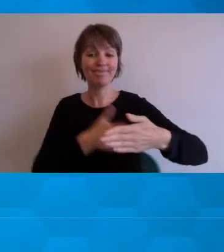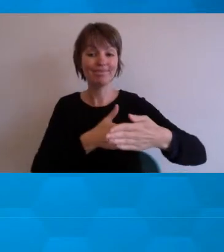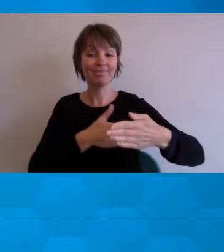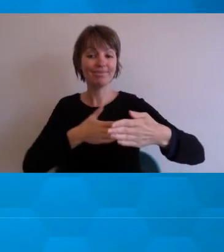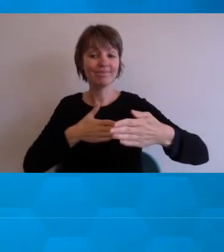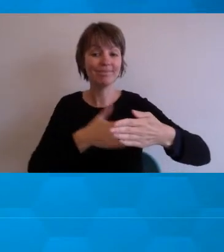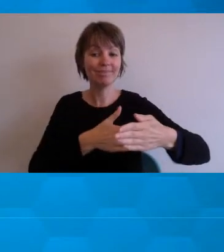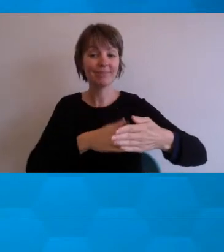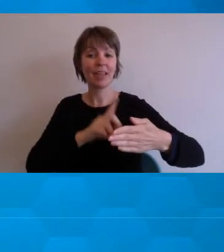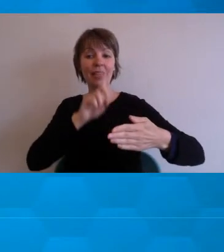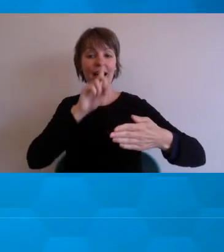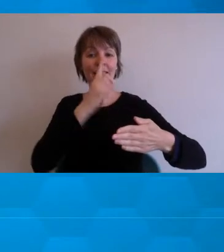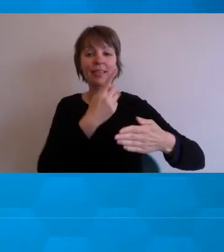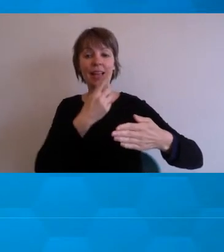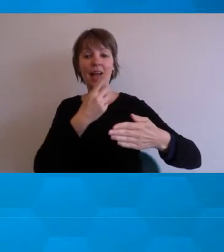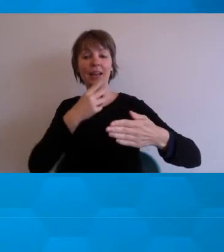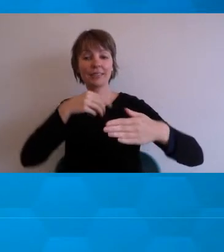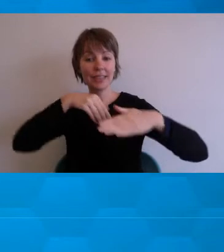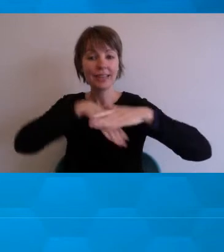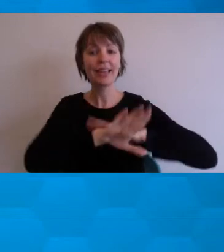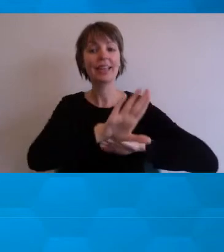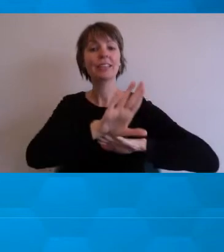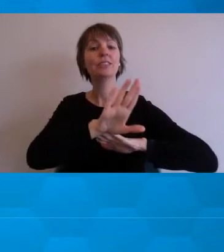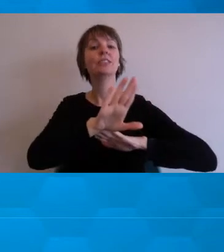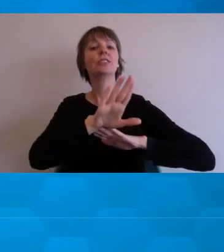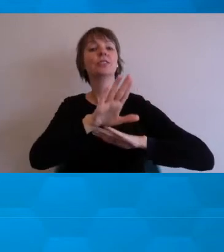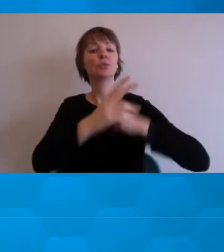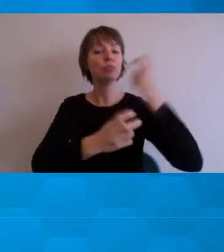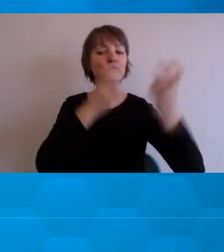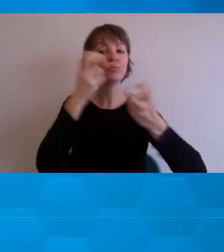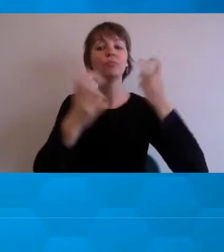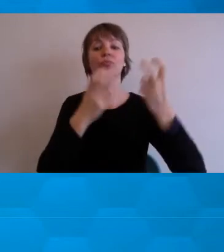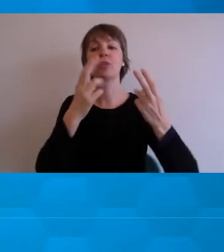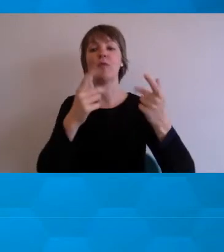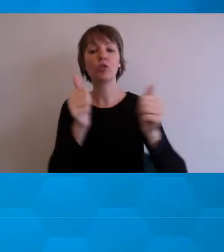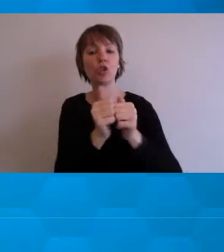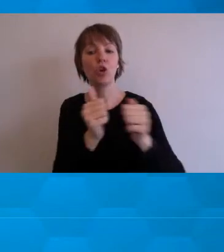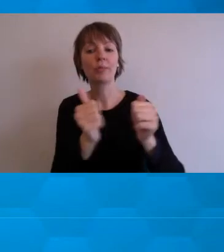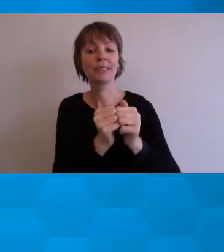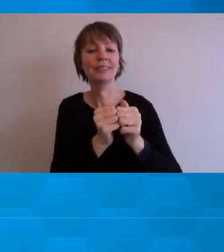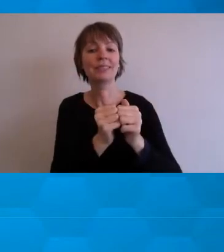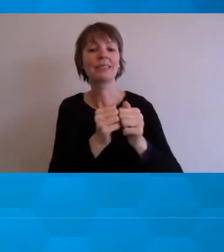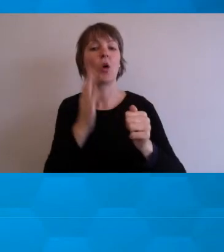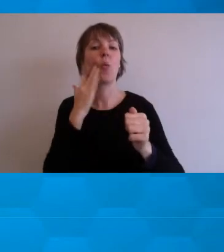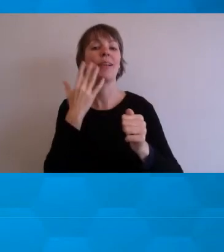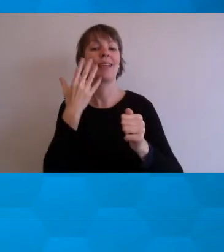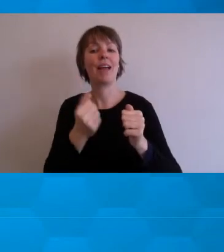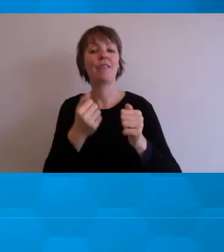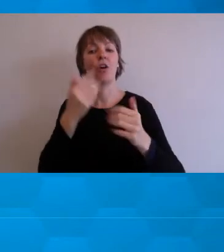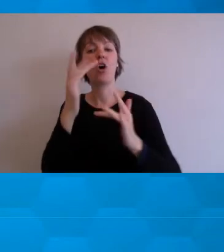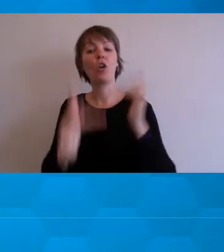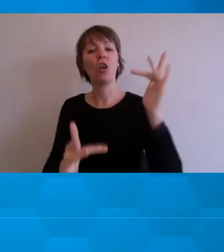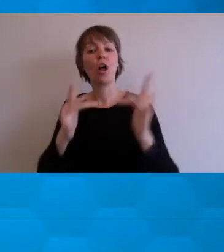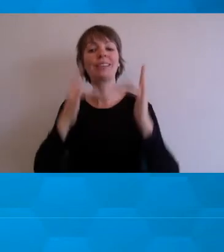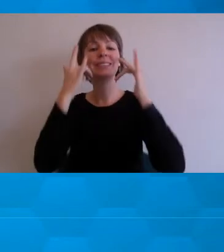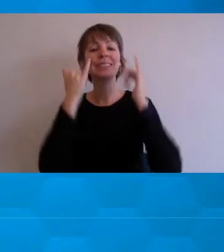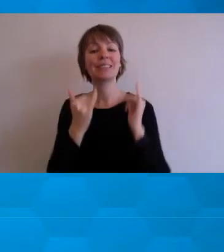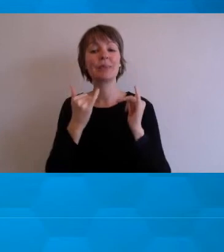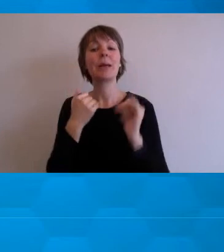during online assessments. Unfortunately, it also stops students accessing assistive technology.